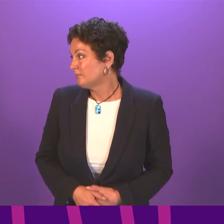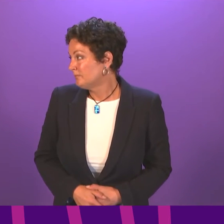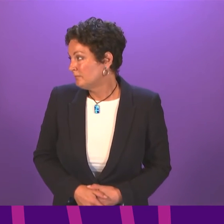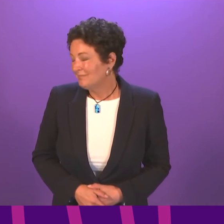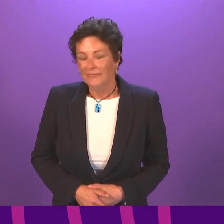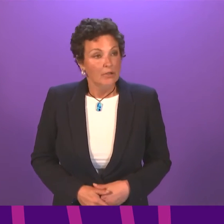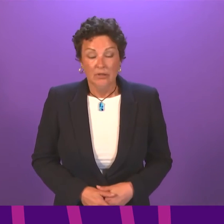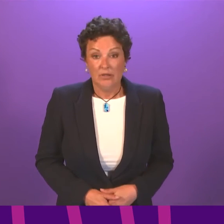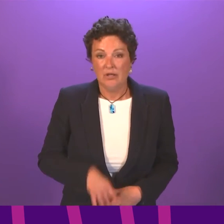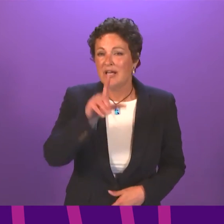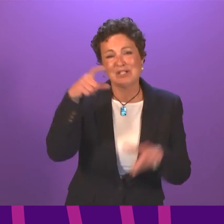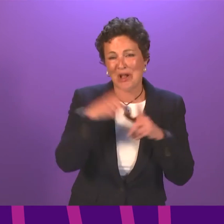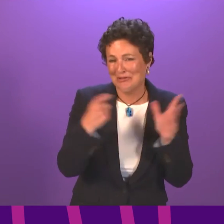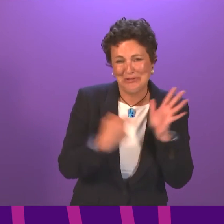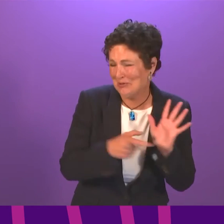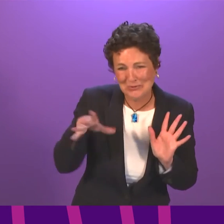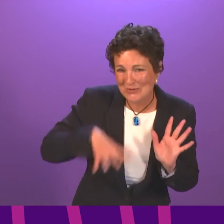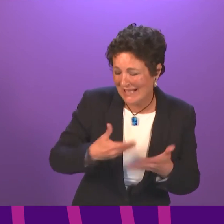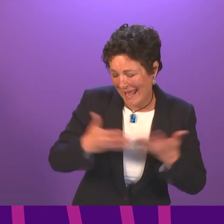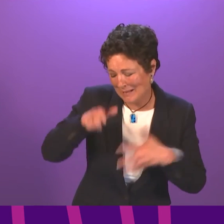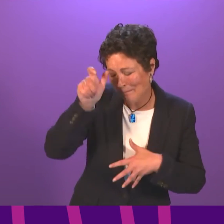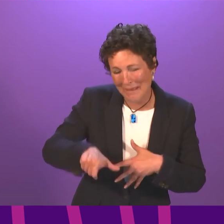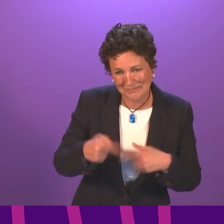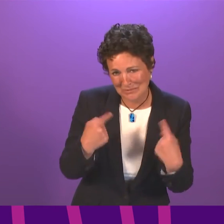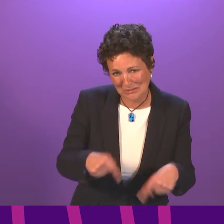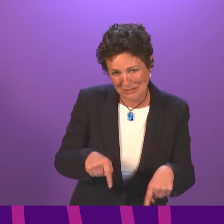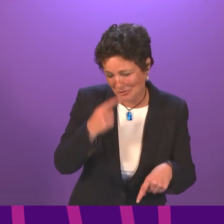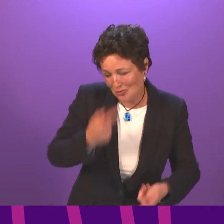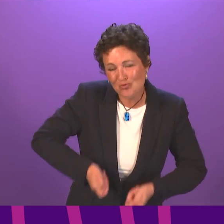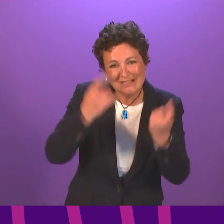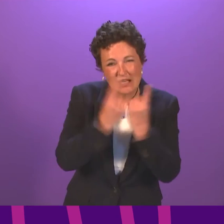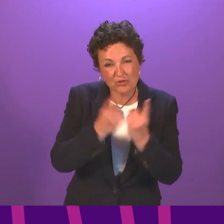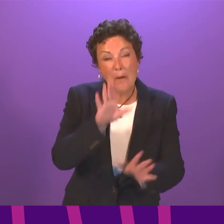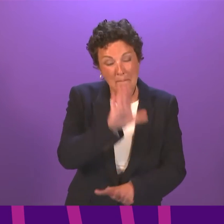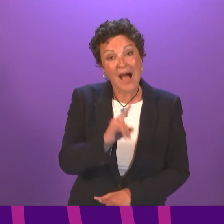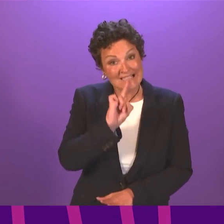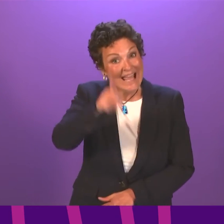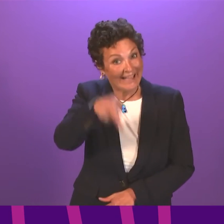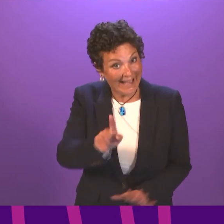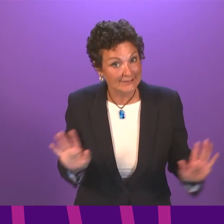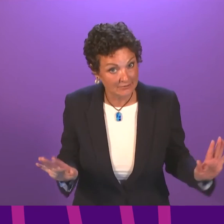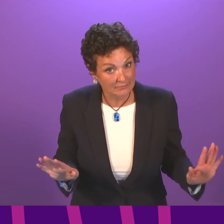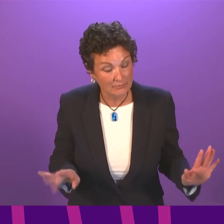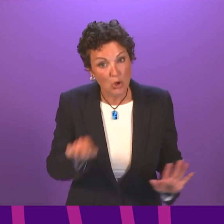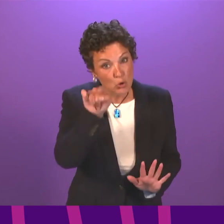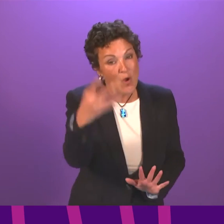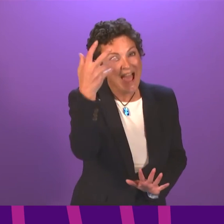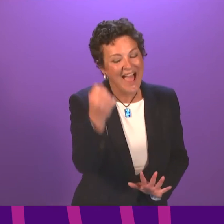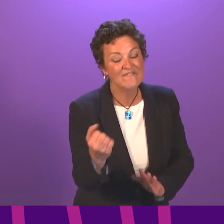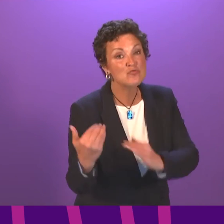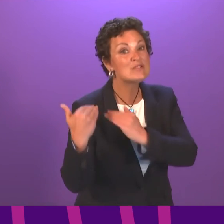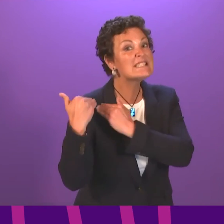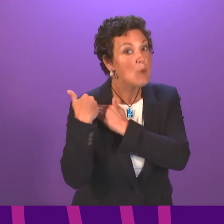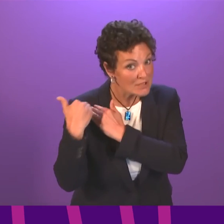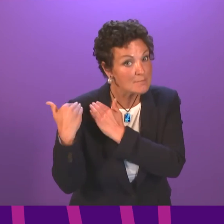Douglas Ross does not need anybody's permission, certainly not mine, to raise issues in this chamber. But I would say to him that it is a responsibility of